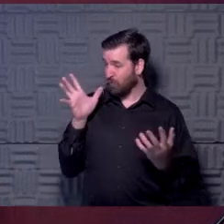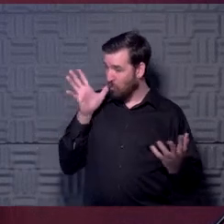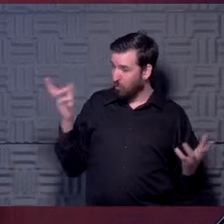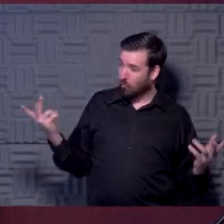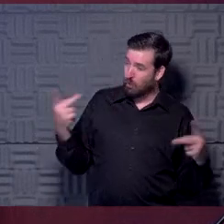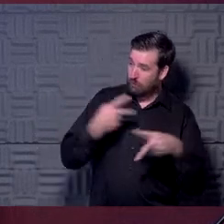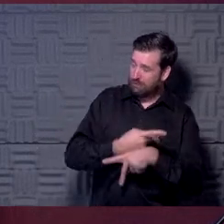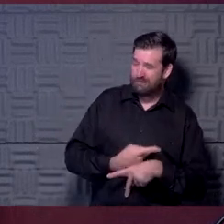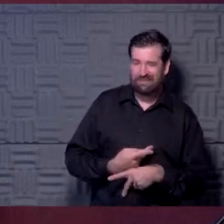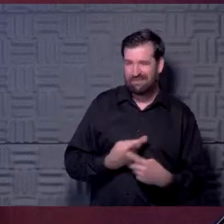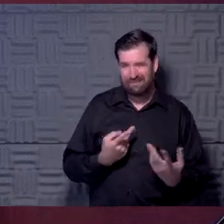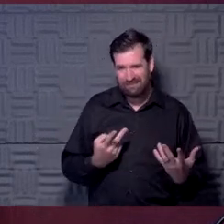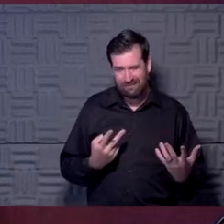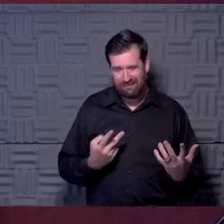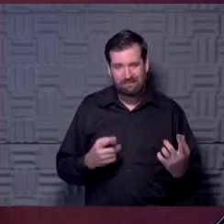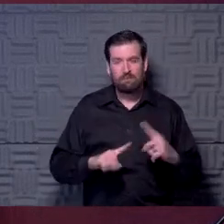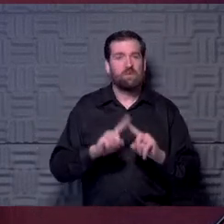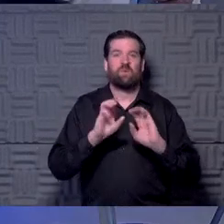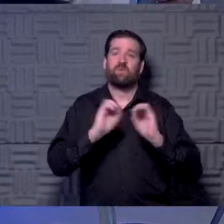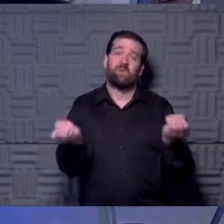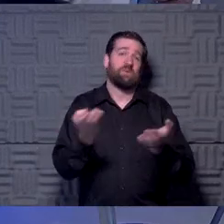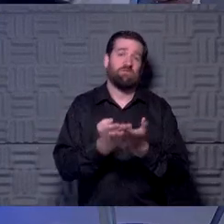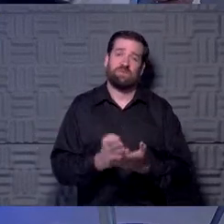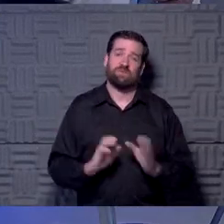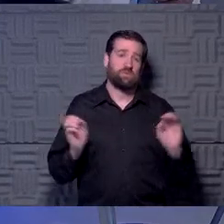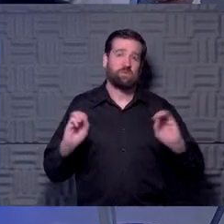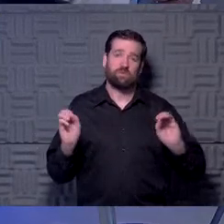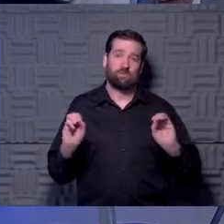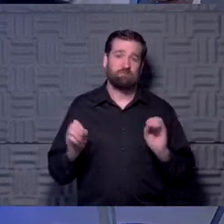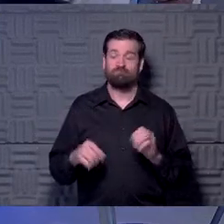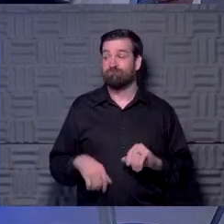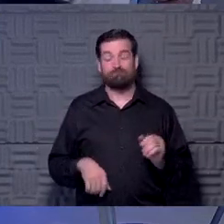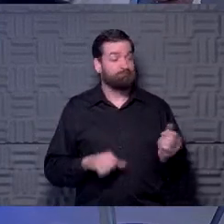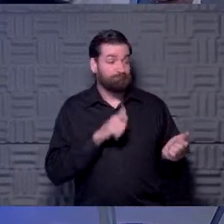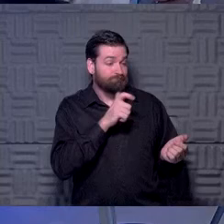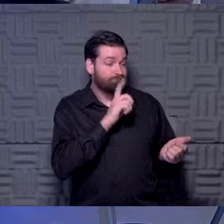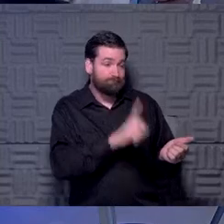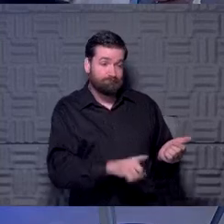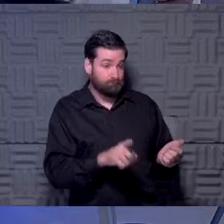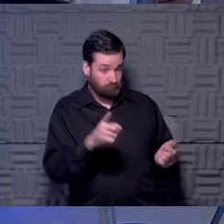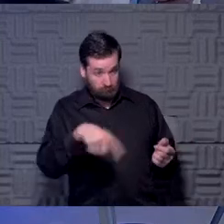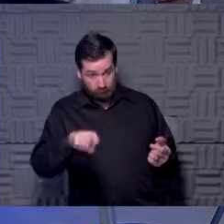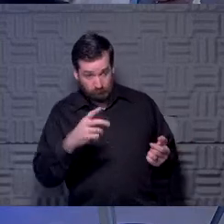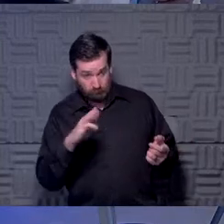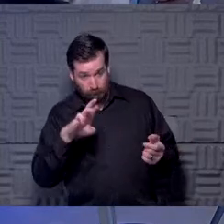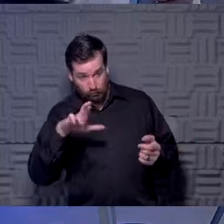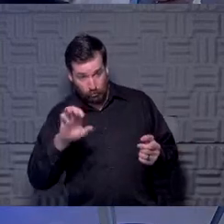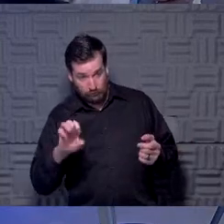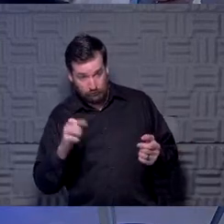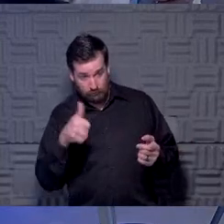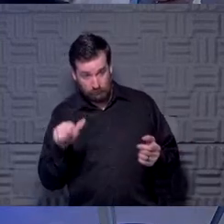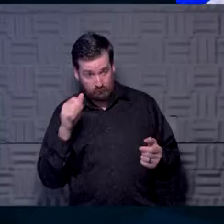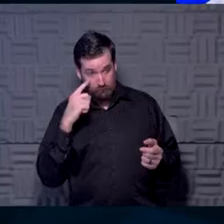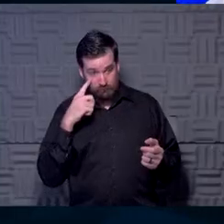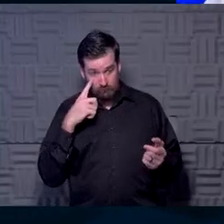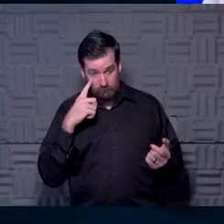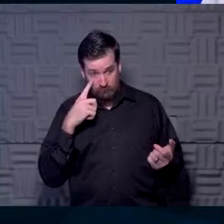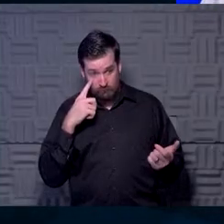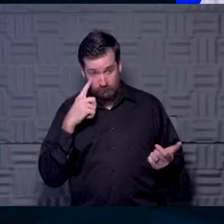um, we don't have any evidence of that that I know of. I don't know of it either. I don't know if you guys do. Bruce, do have any thought about that?